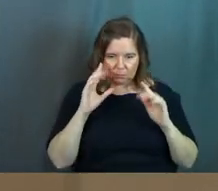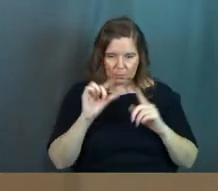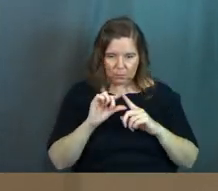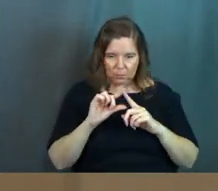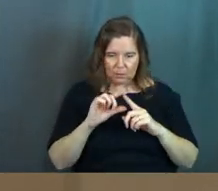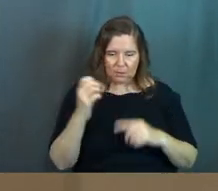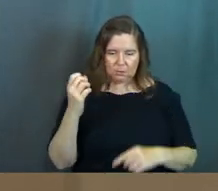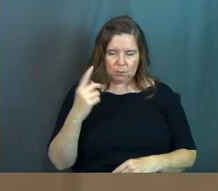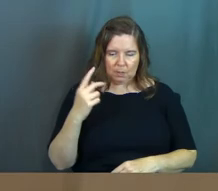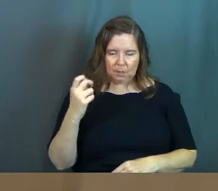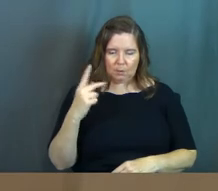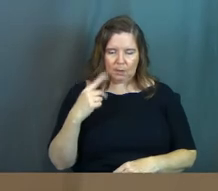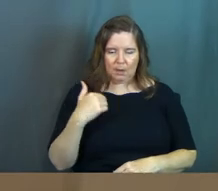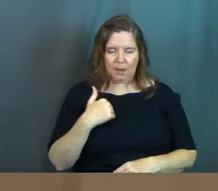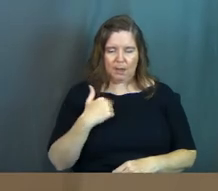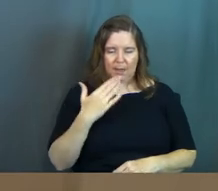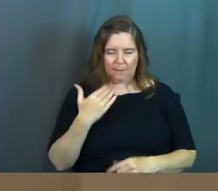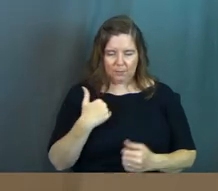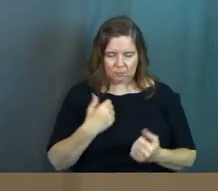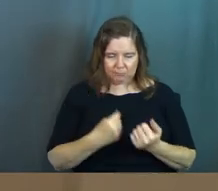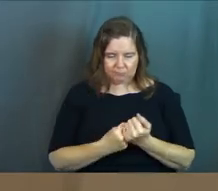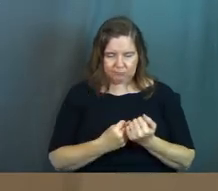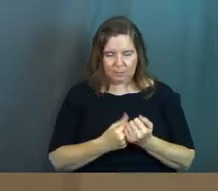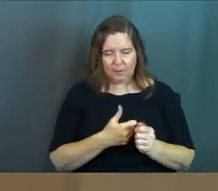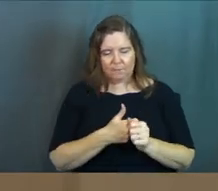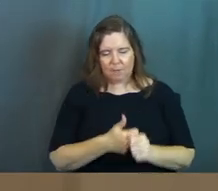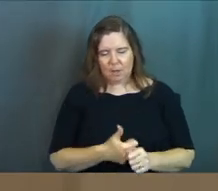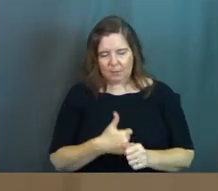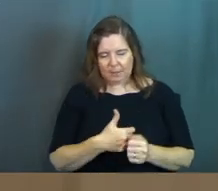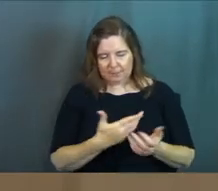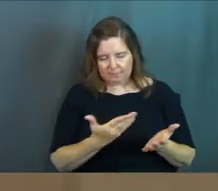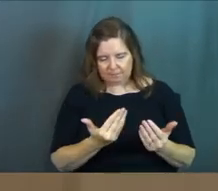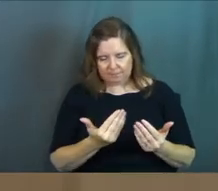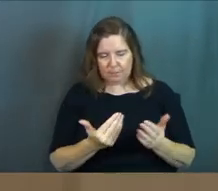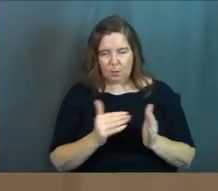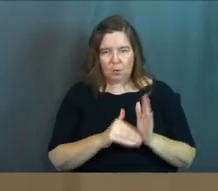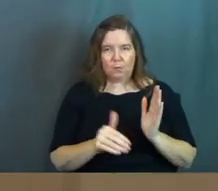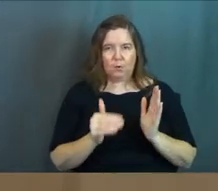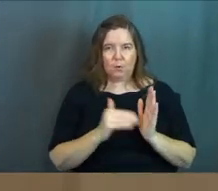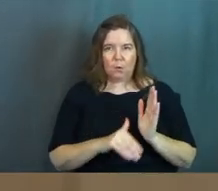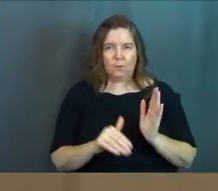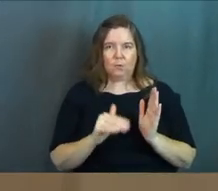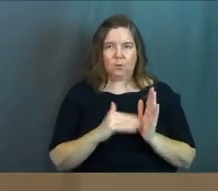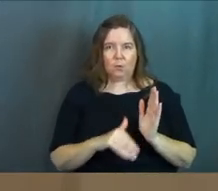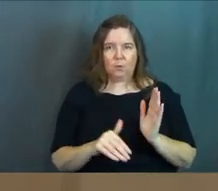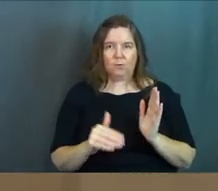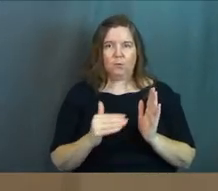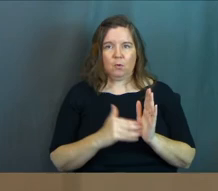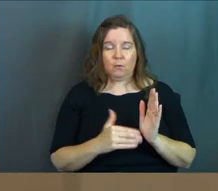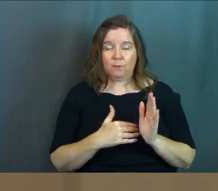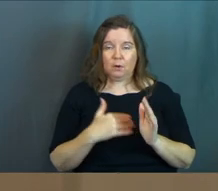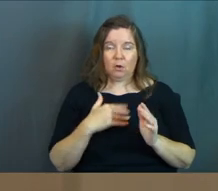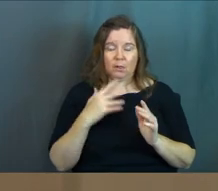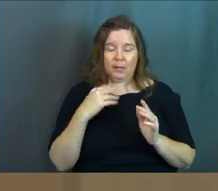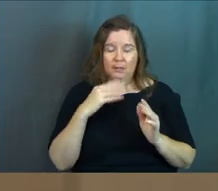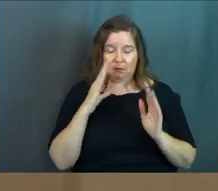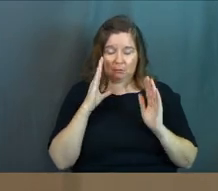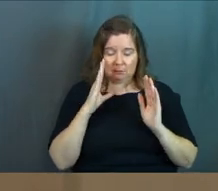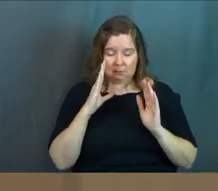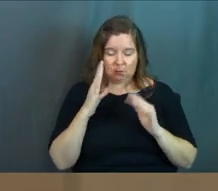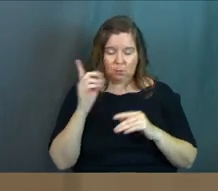It's okay. I have you. Follow me. Over and over and over. And it's all I could hear.